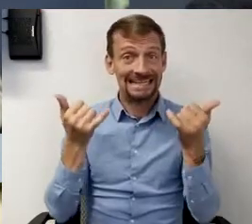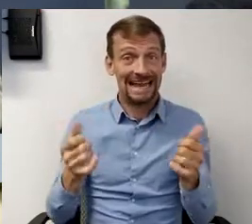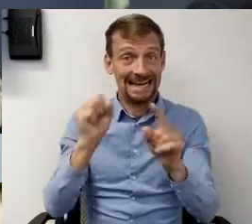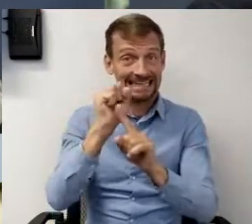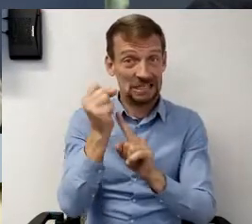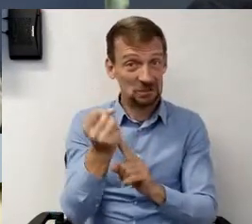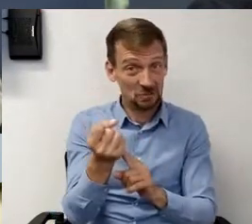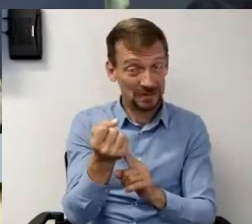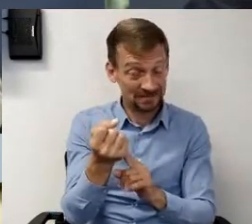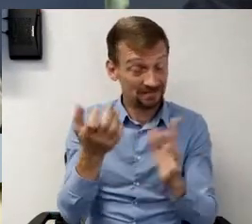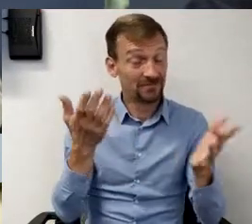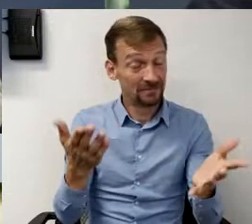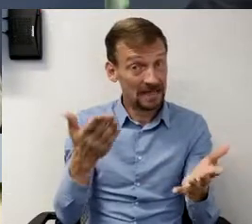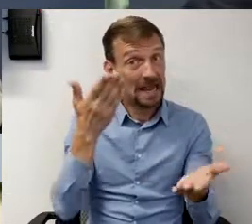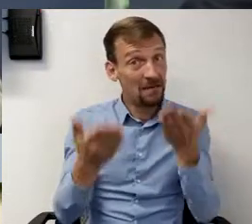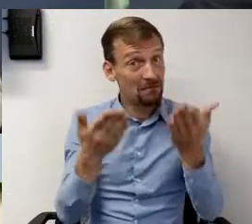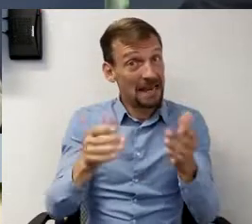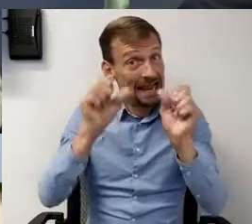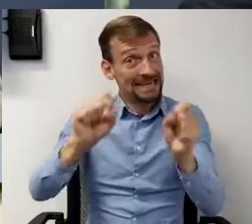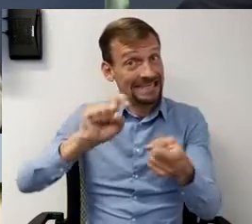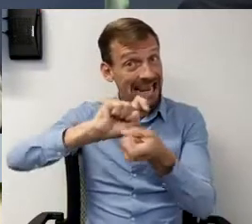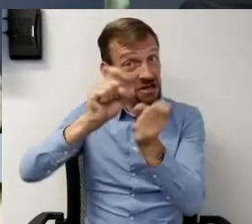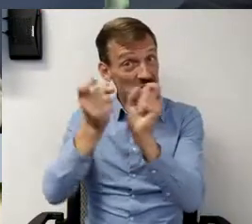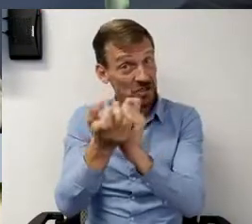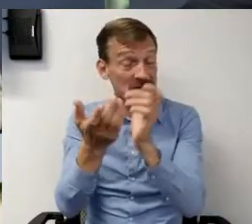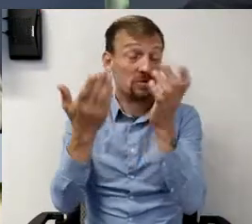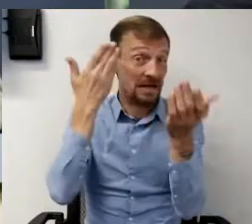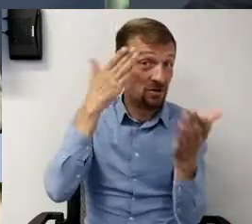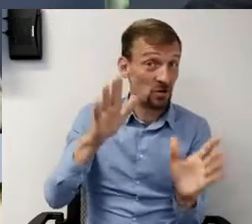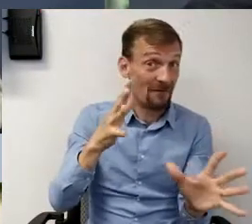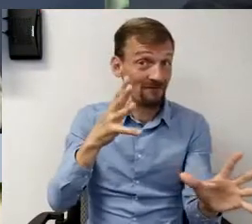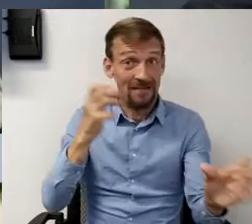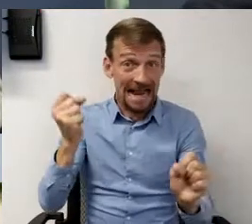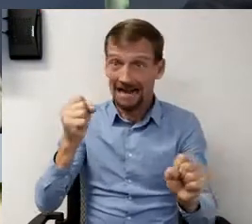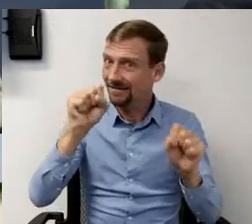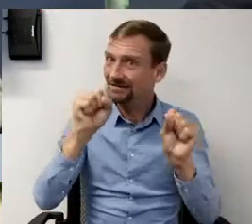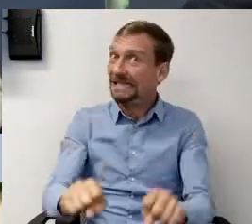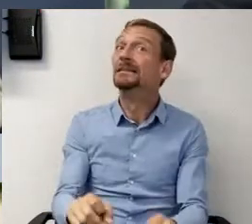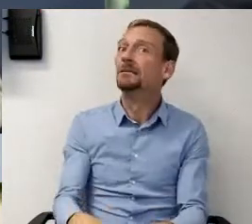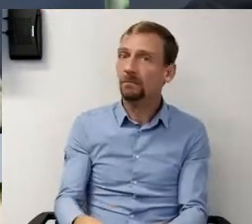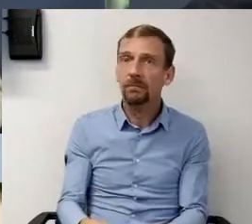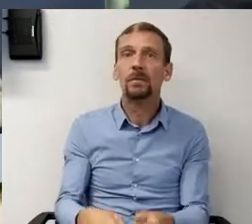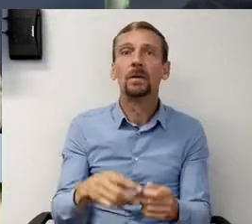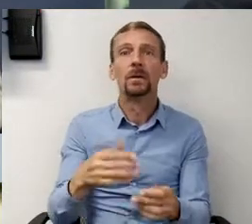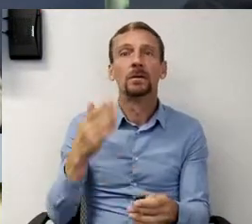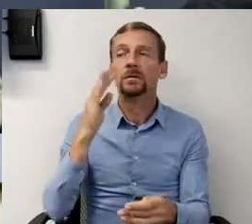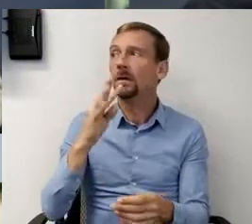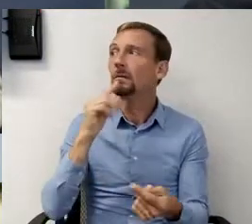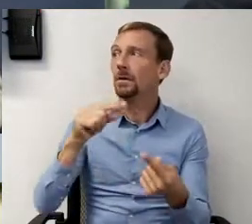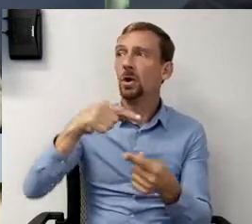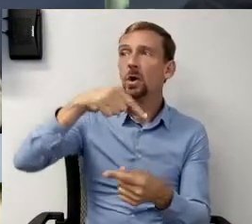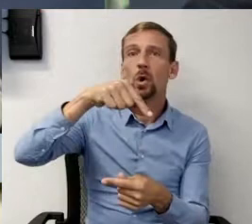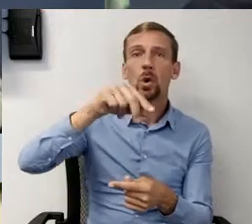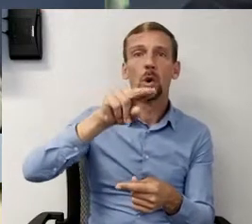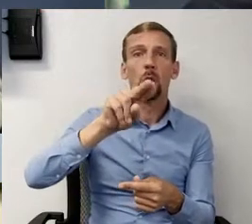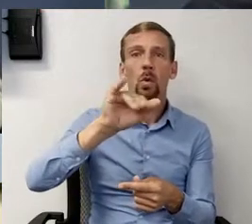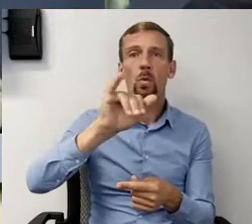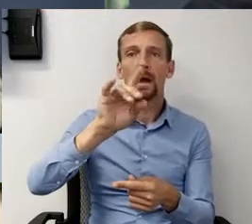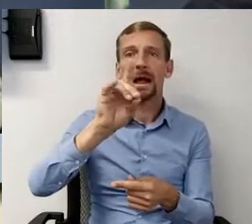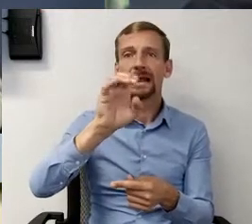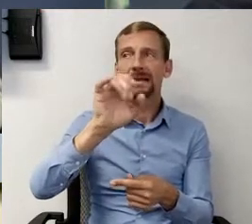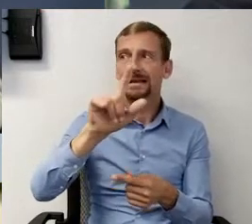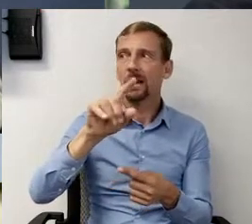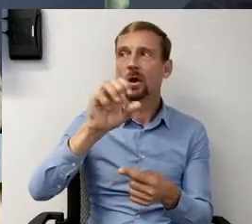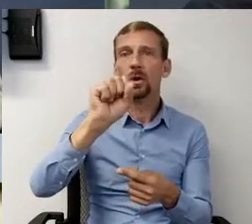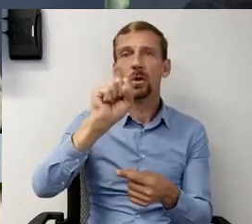But that could dramatically change. I do want to take a moment to talk about Quidel, Quidel Sophia or